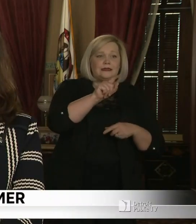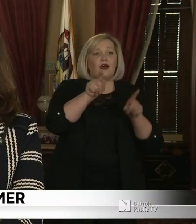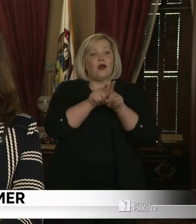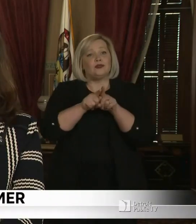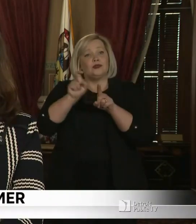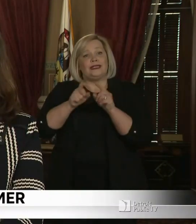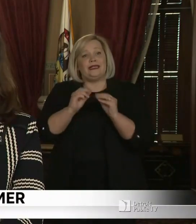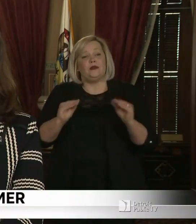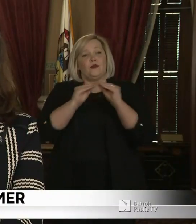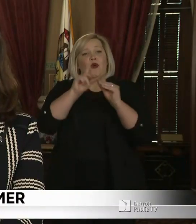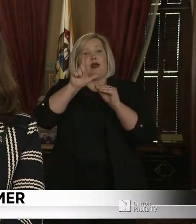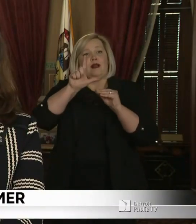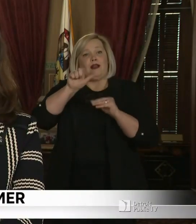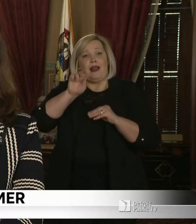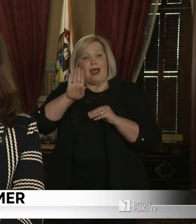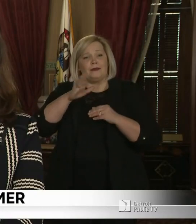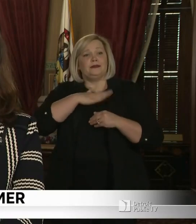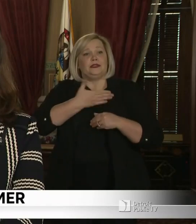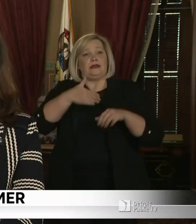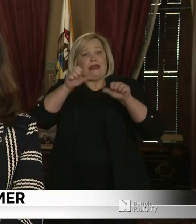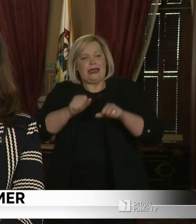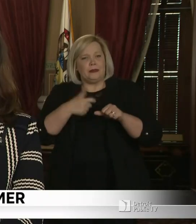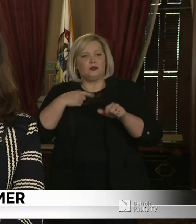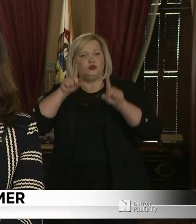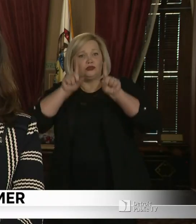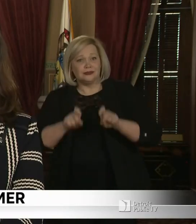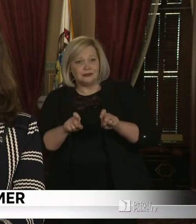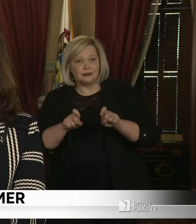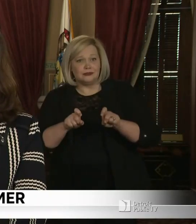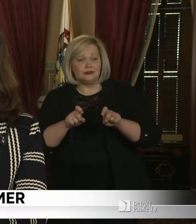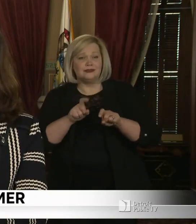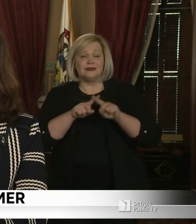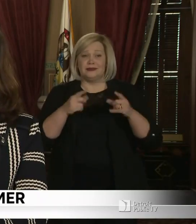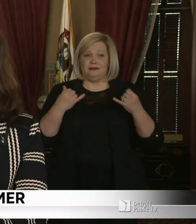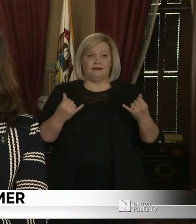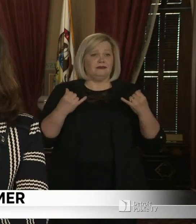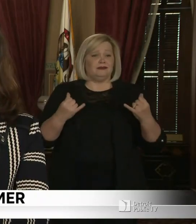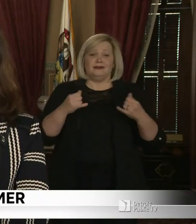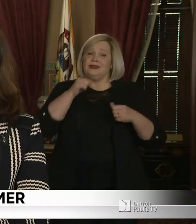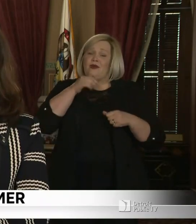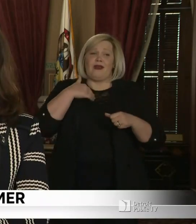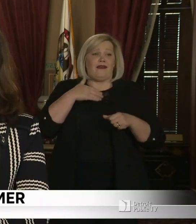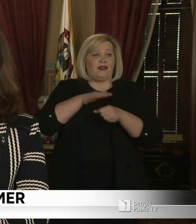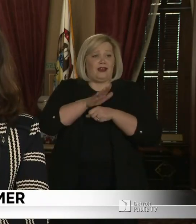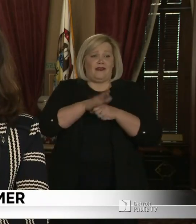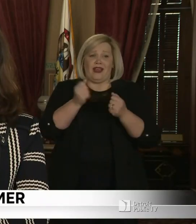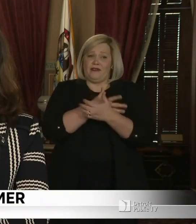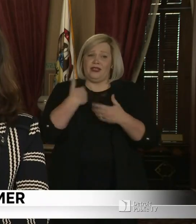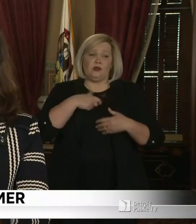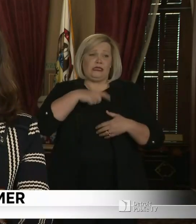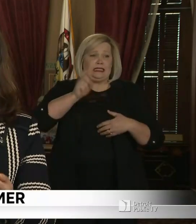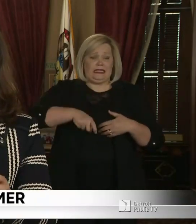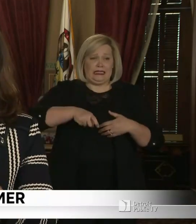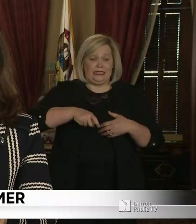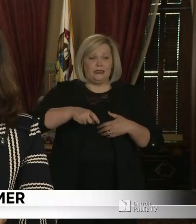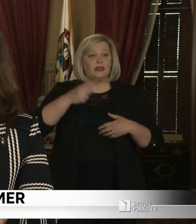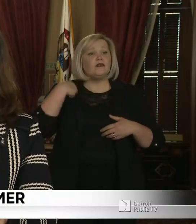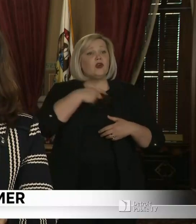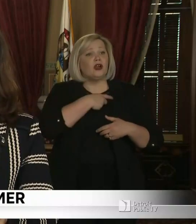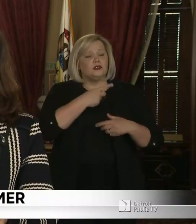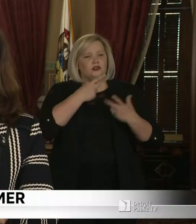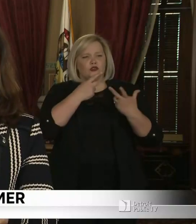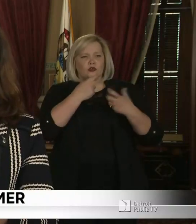made strides but we still do not have everything that we need and in order to make educated decisions based on